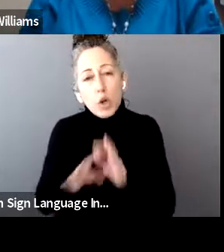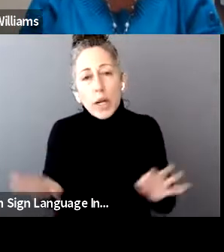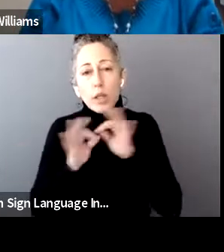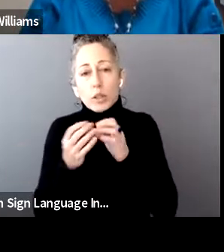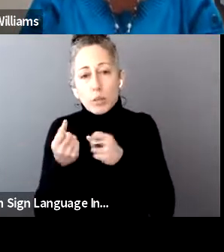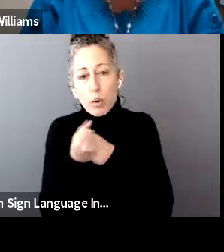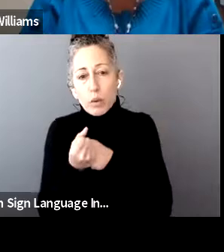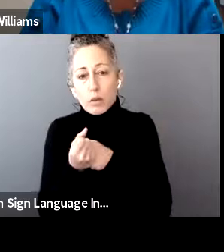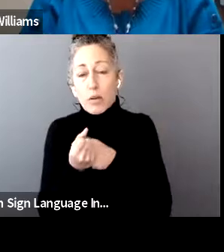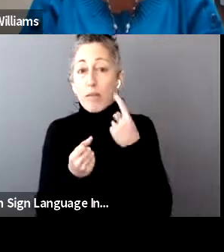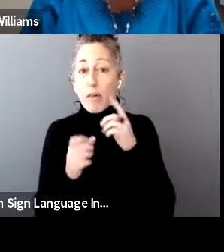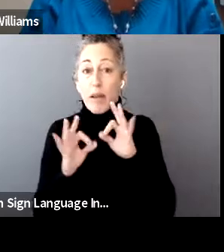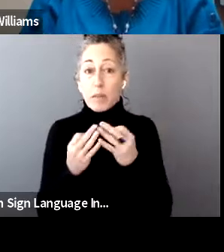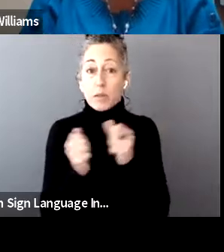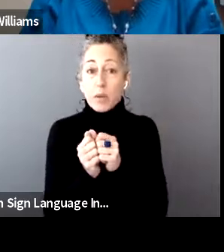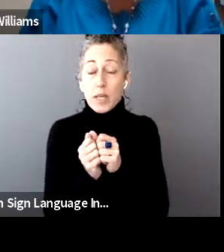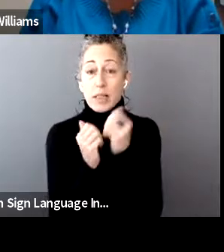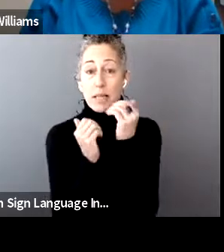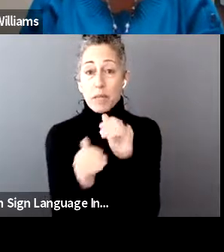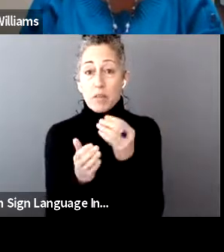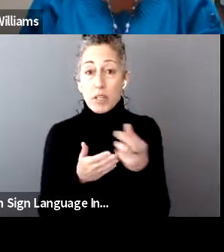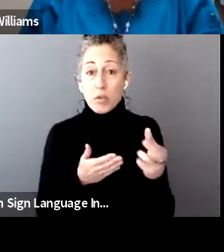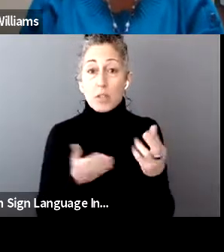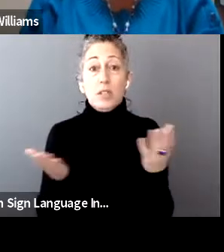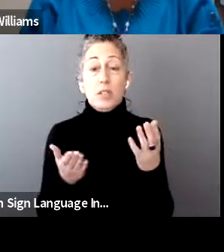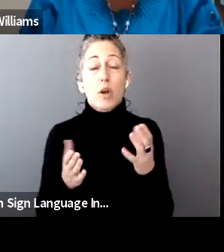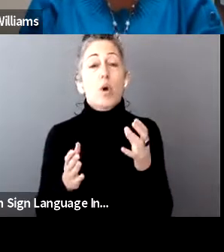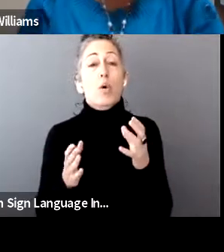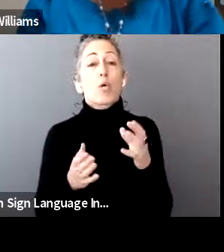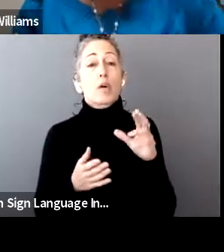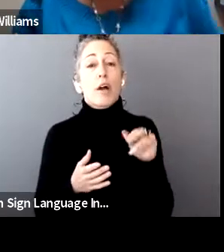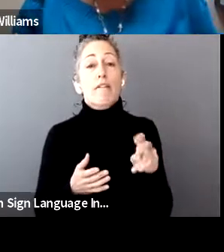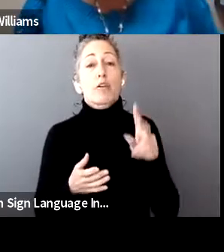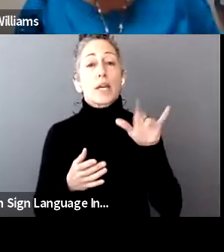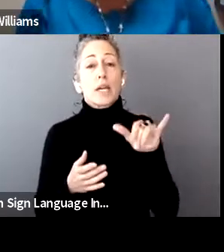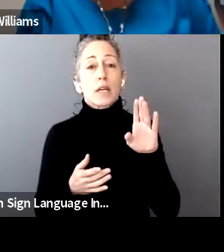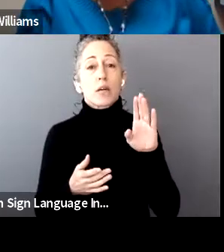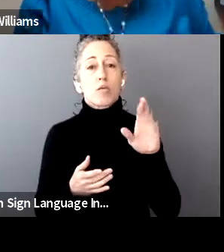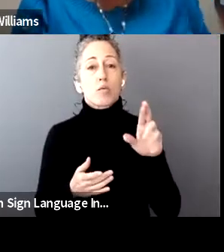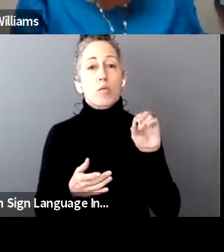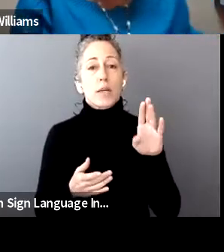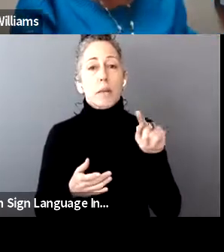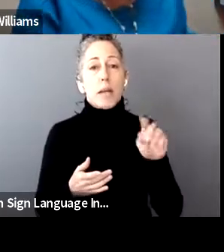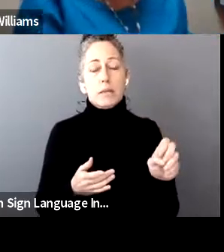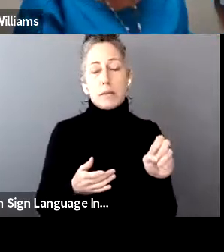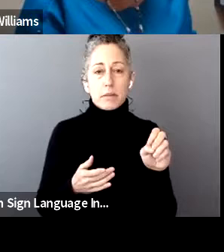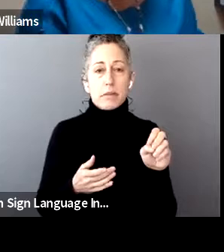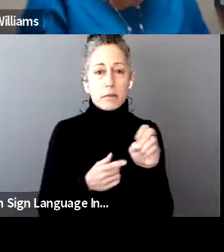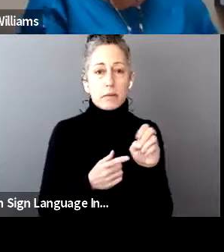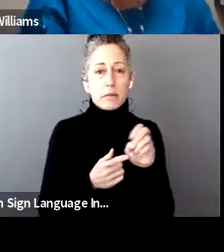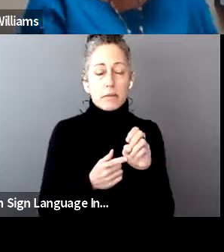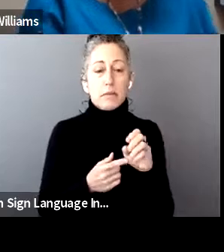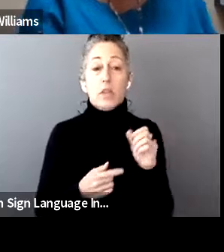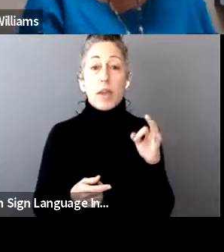resources this year is the recovery rebate credit, which is linked to the federal stimulus checks. If someone's eligible for